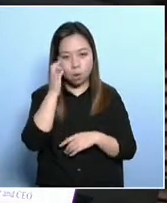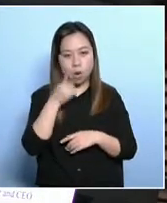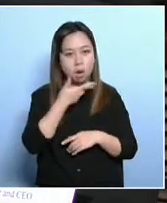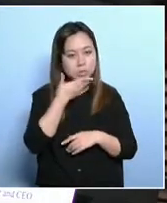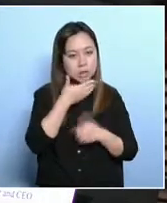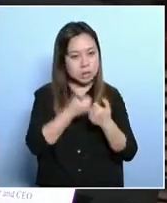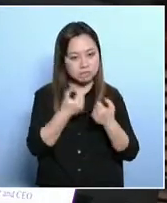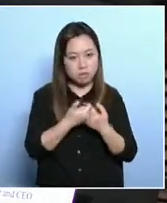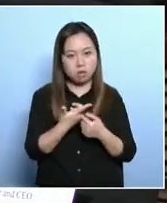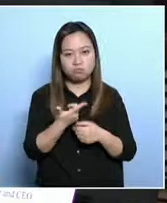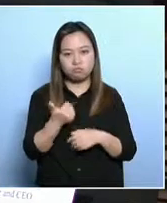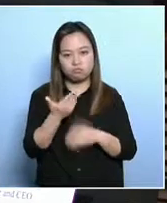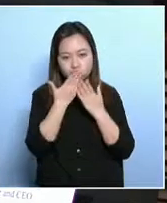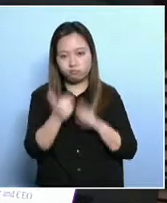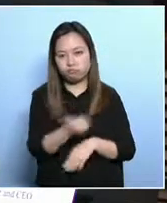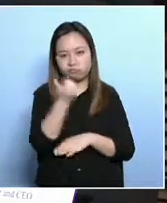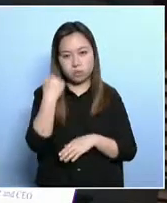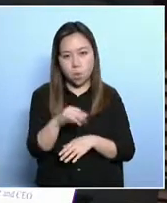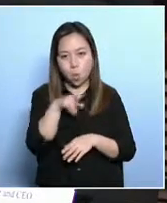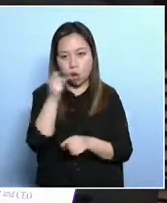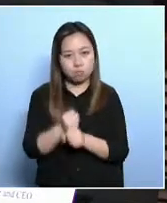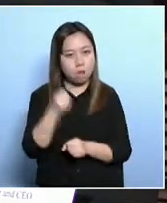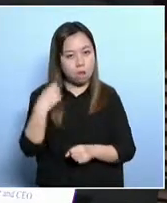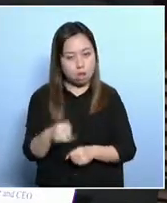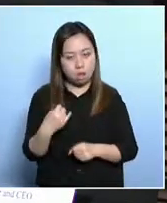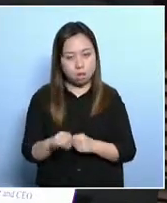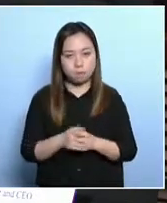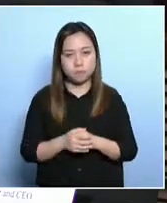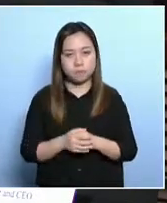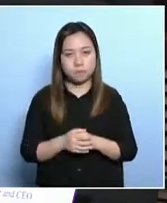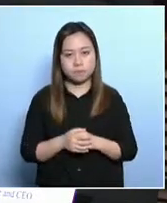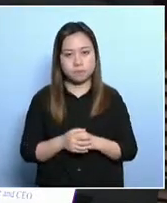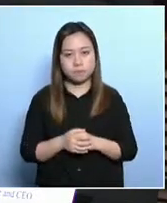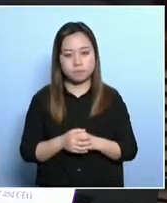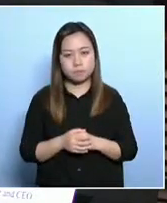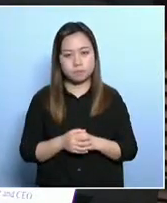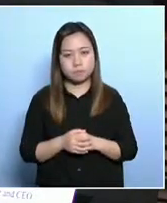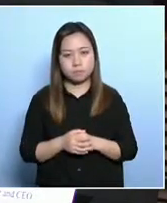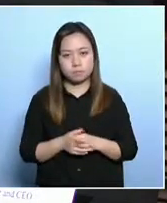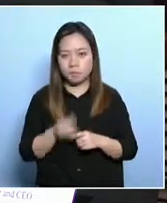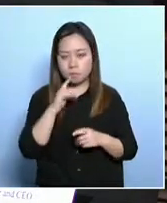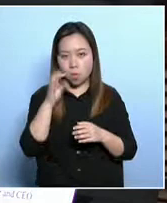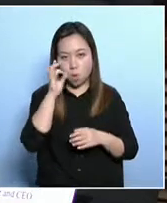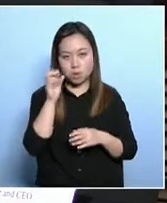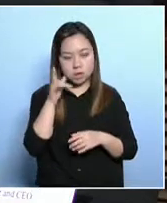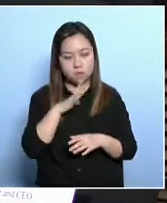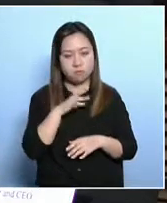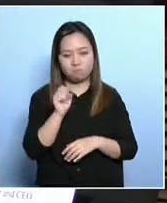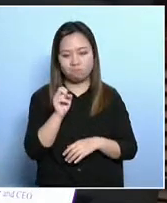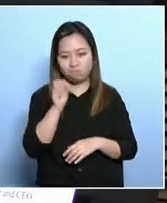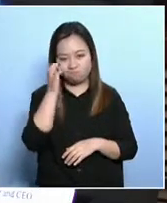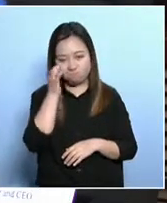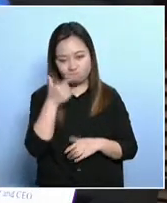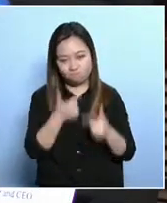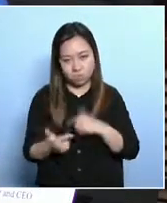their education, can't find a job, and then the poverty continues. The key to ending poverty is